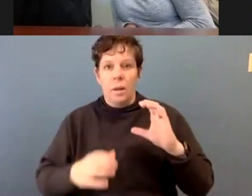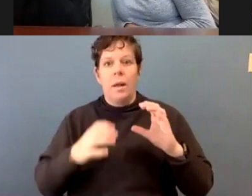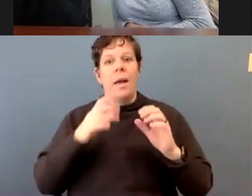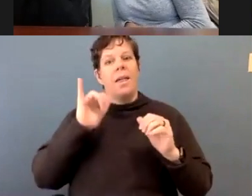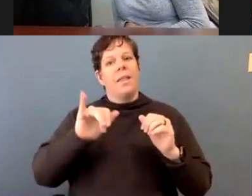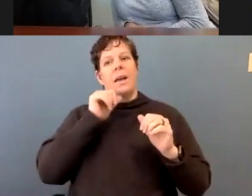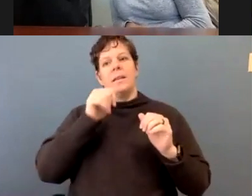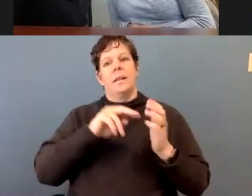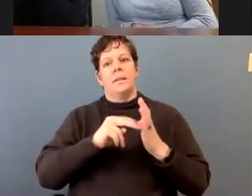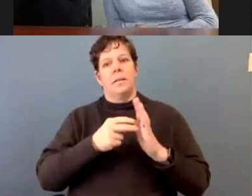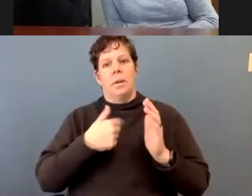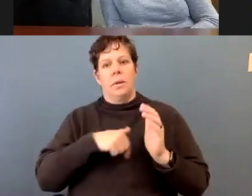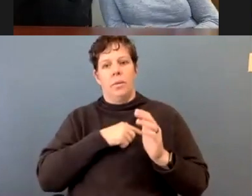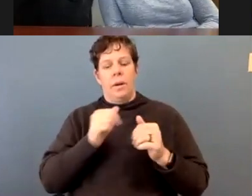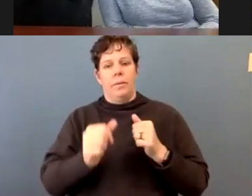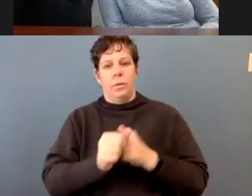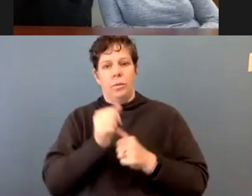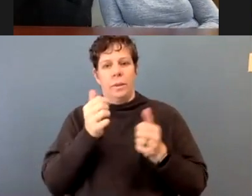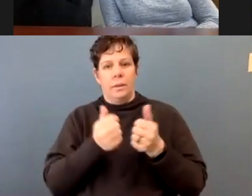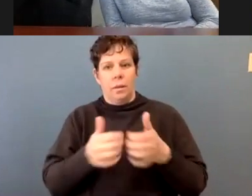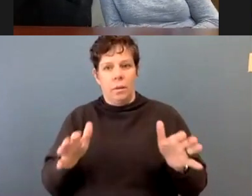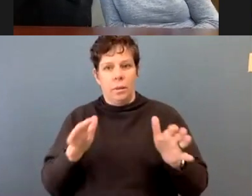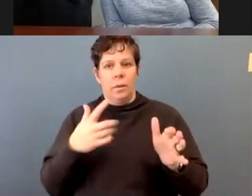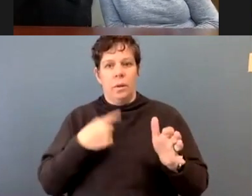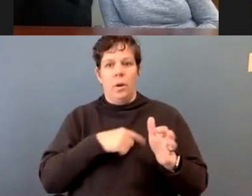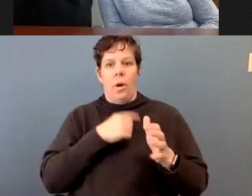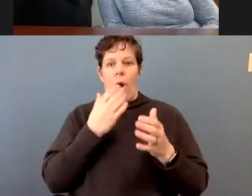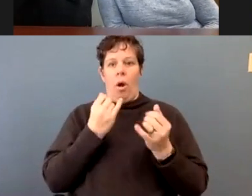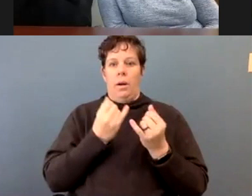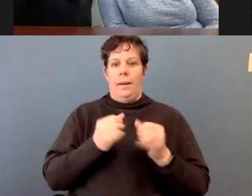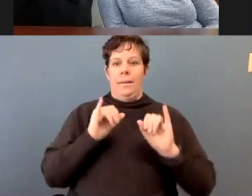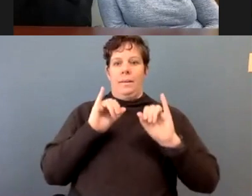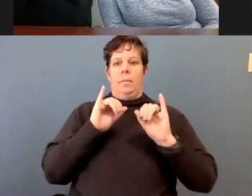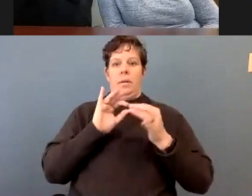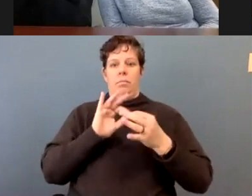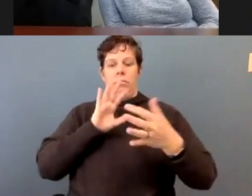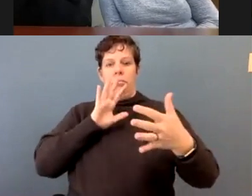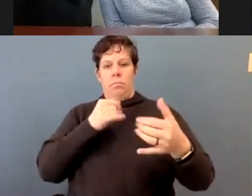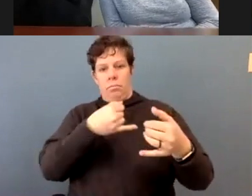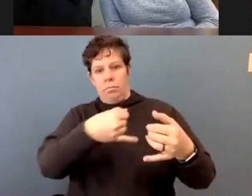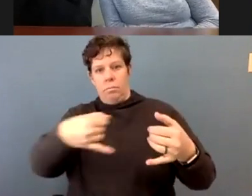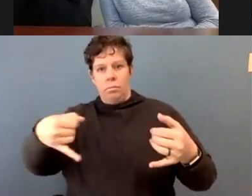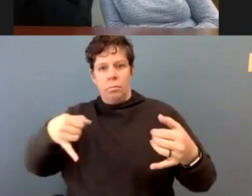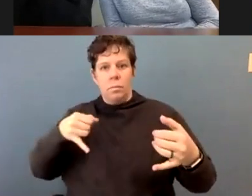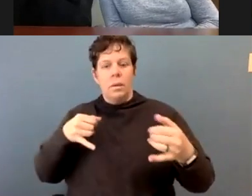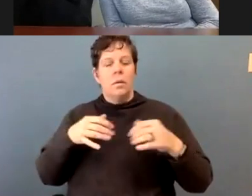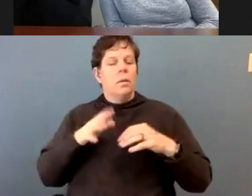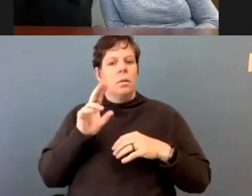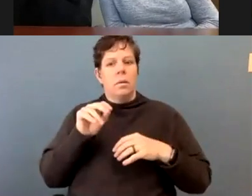risk losing our sovereignty, but